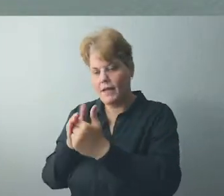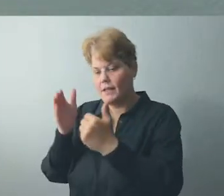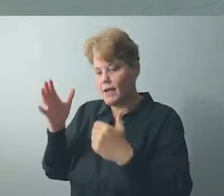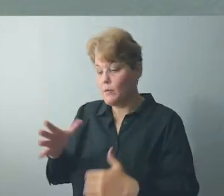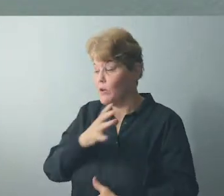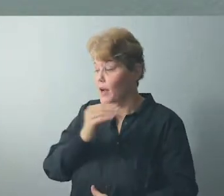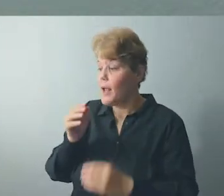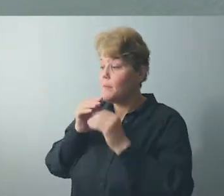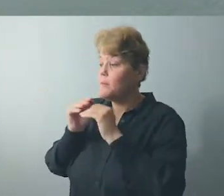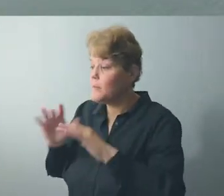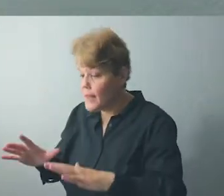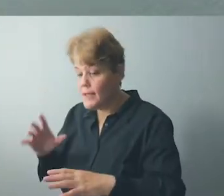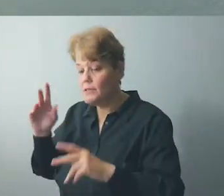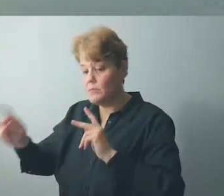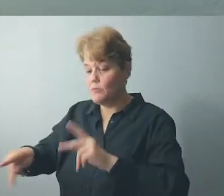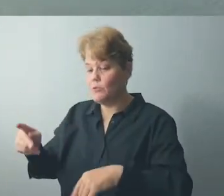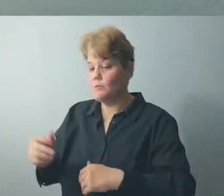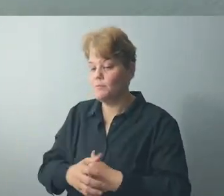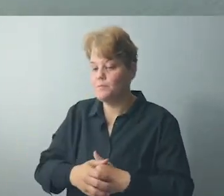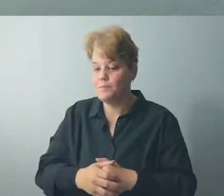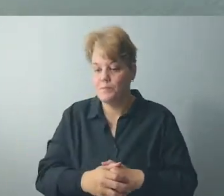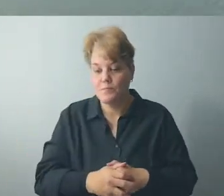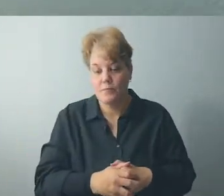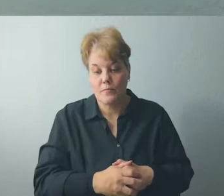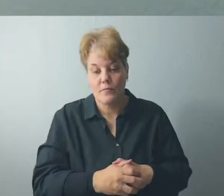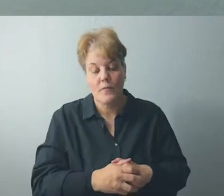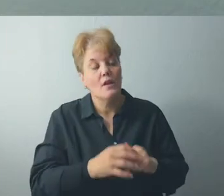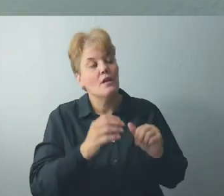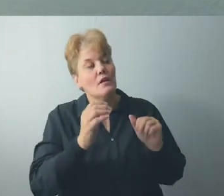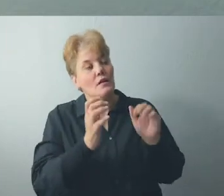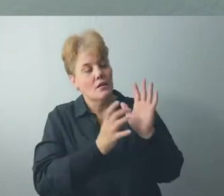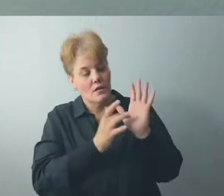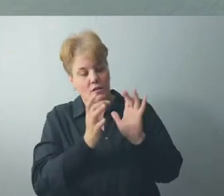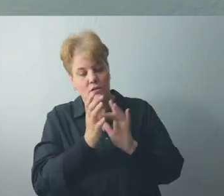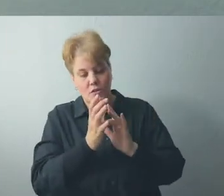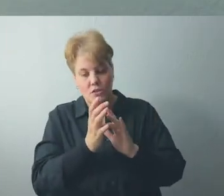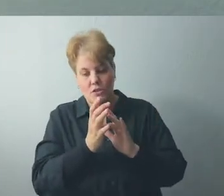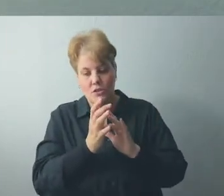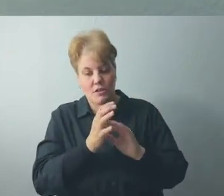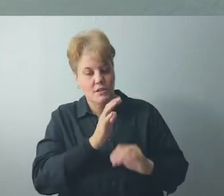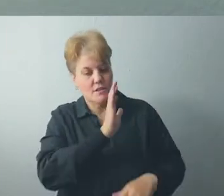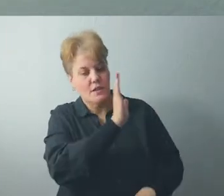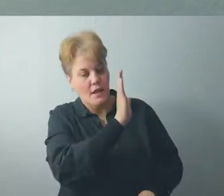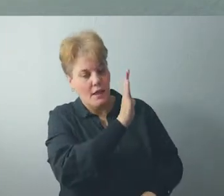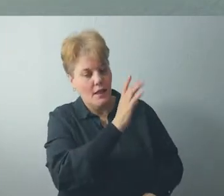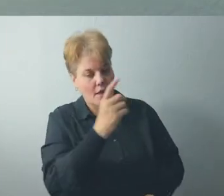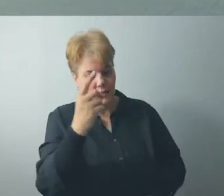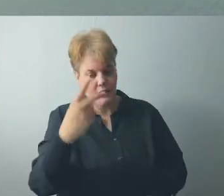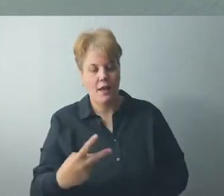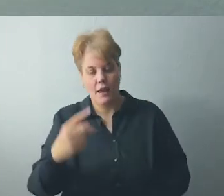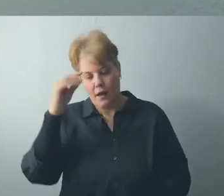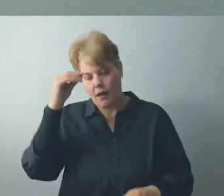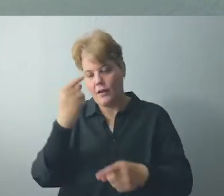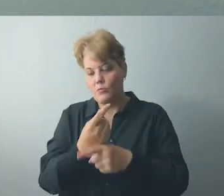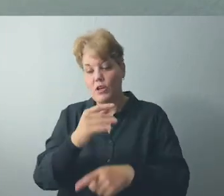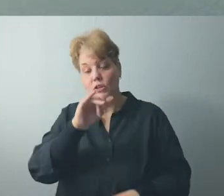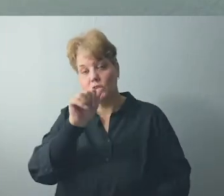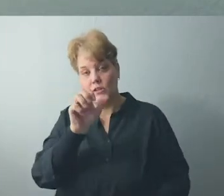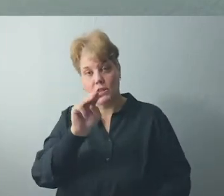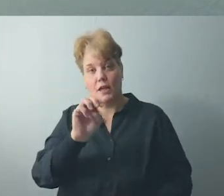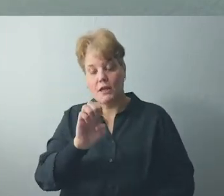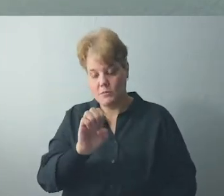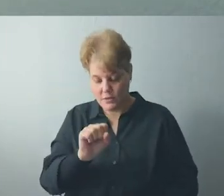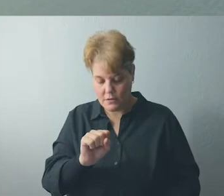on the Mount in Matthew 5. We're also encouraged by Jesus' half-brother James to be quick to listen, slow to speak,